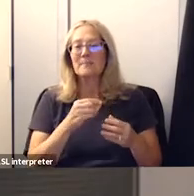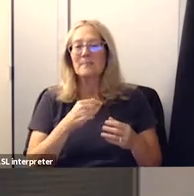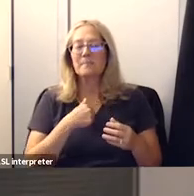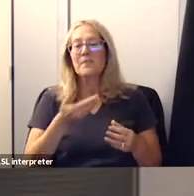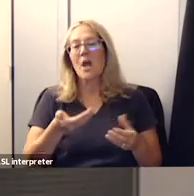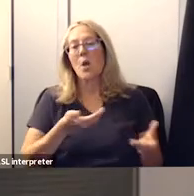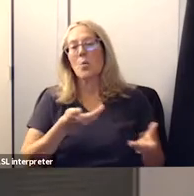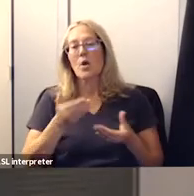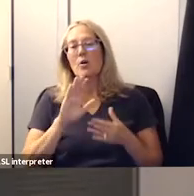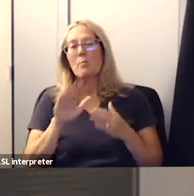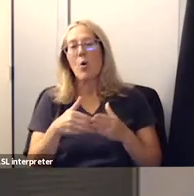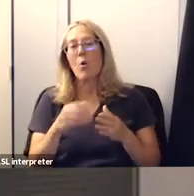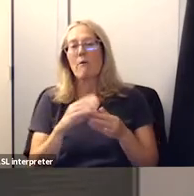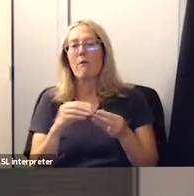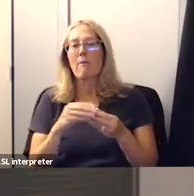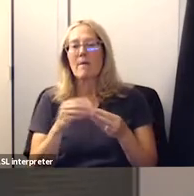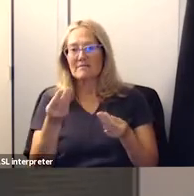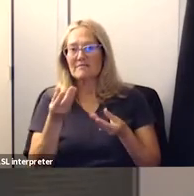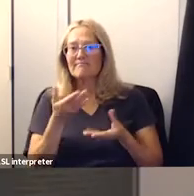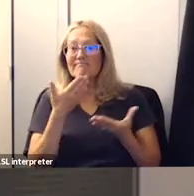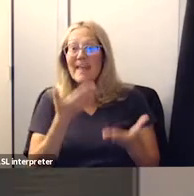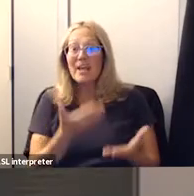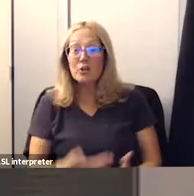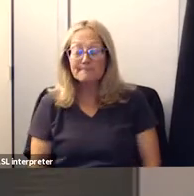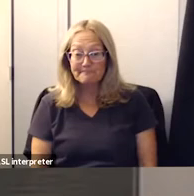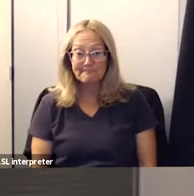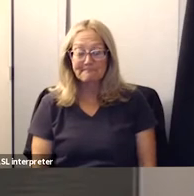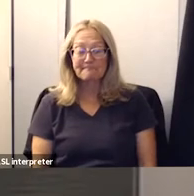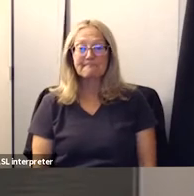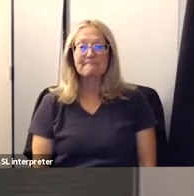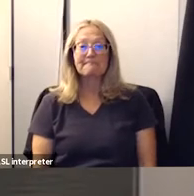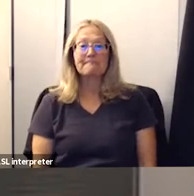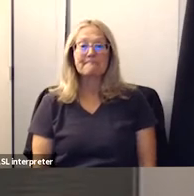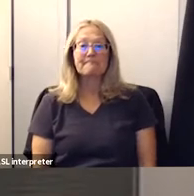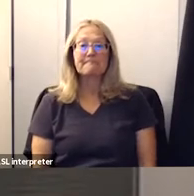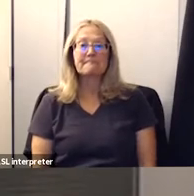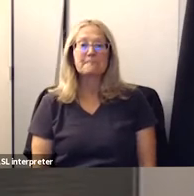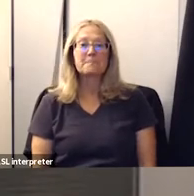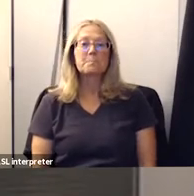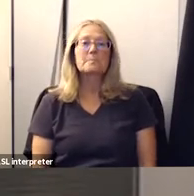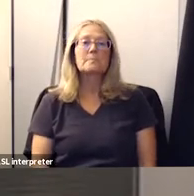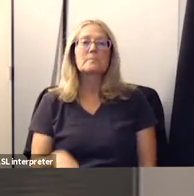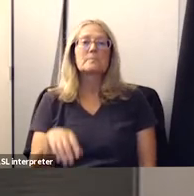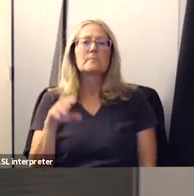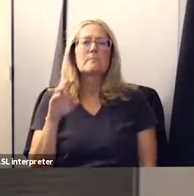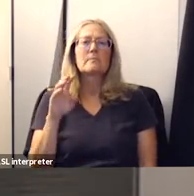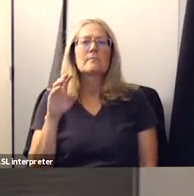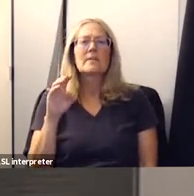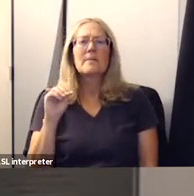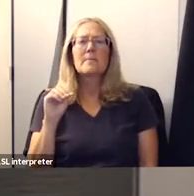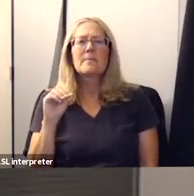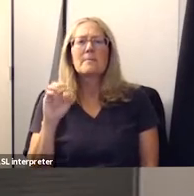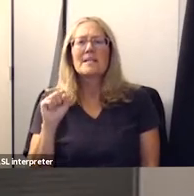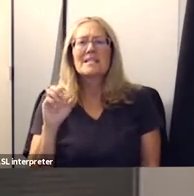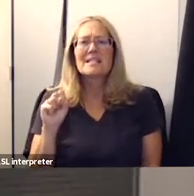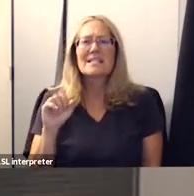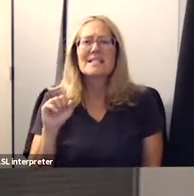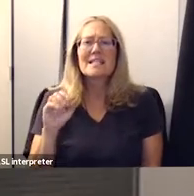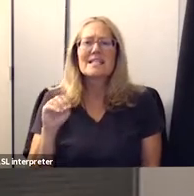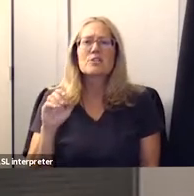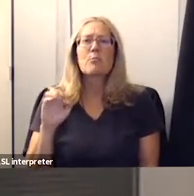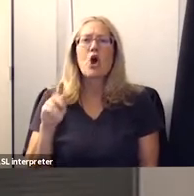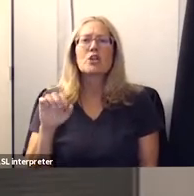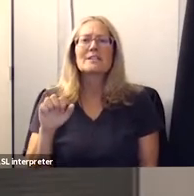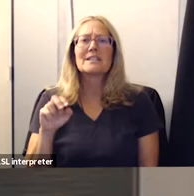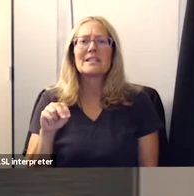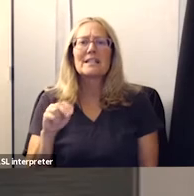comments in that perspective thank you thank you very much and miss sims martin yes thank you so it's it's good to be back